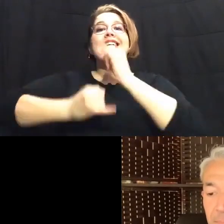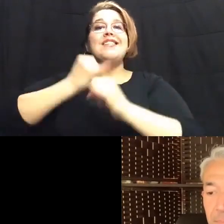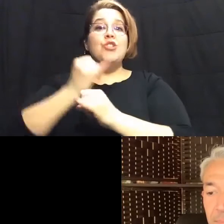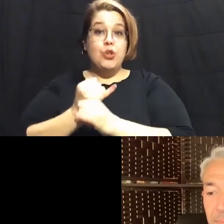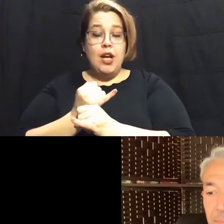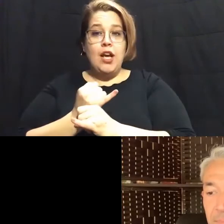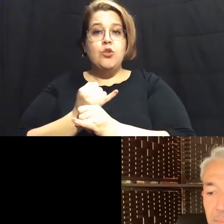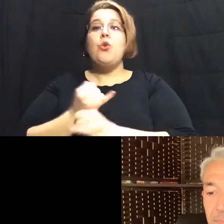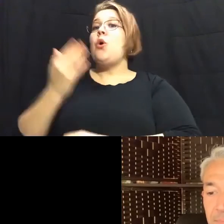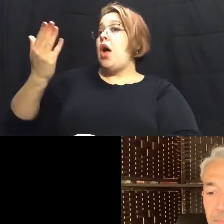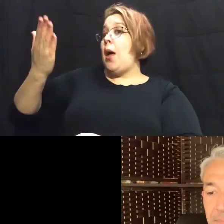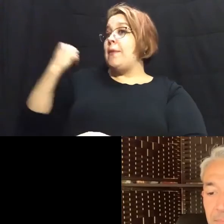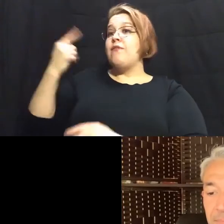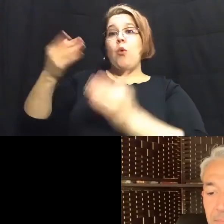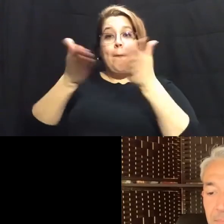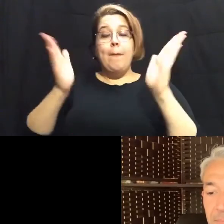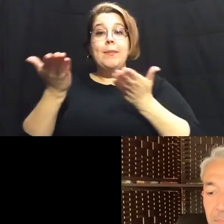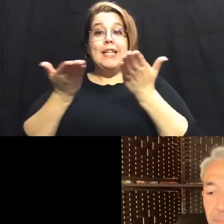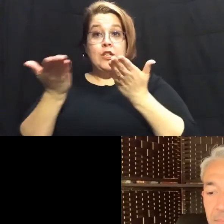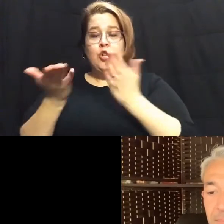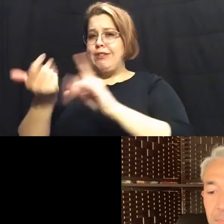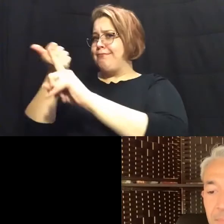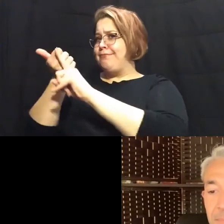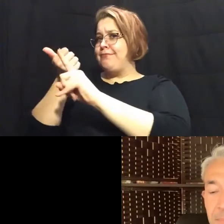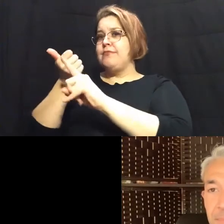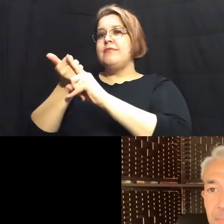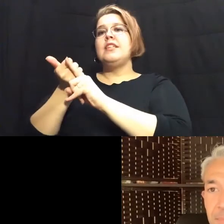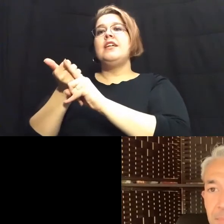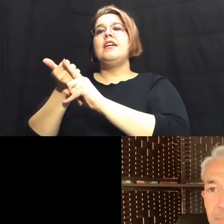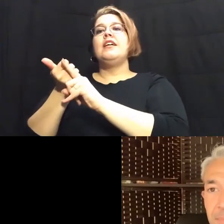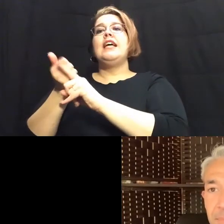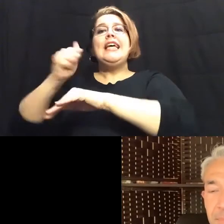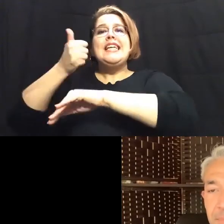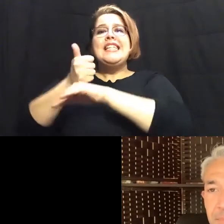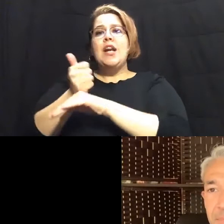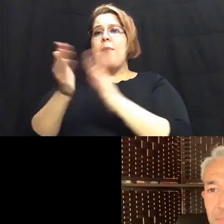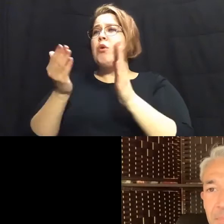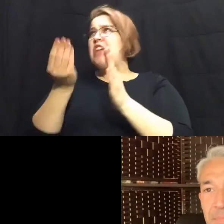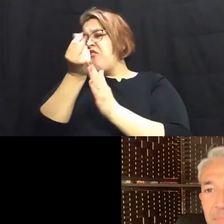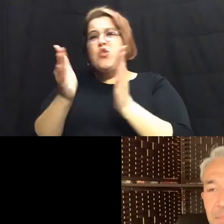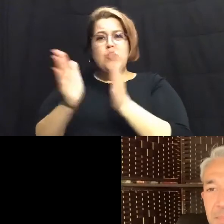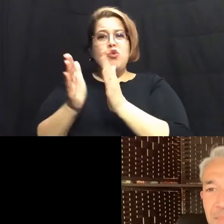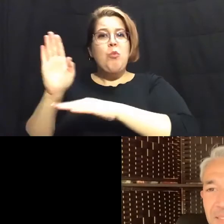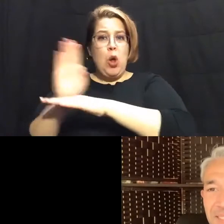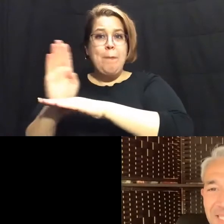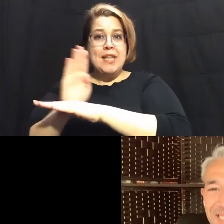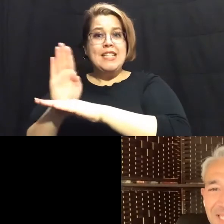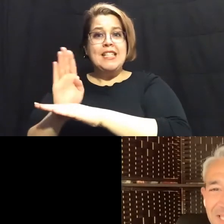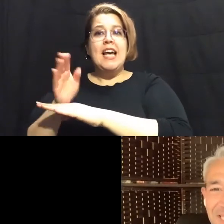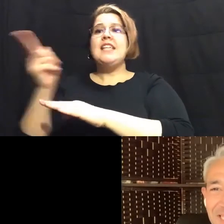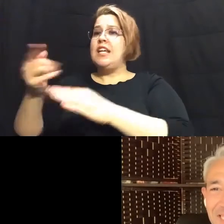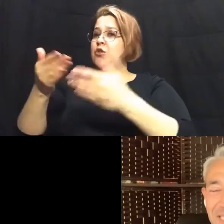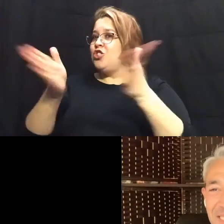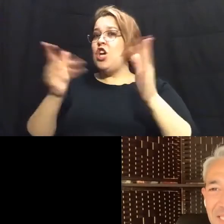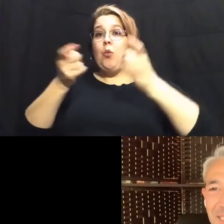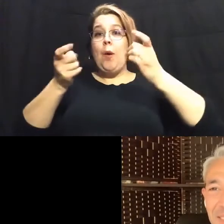prior to his public service narenberg founded a small a couple of small businesses and was general manager